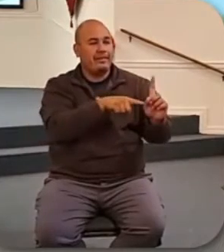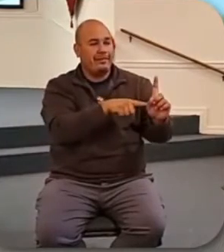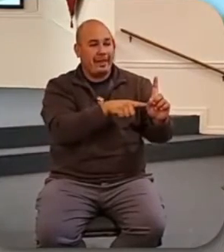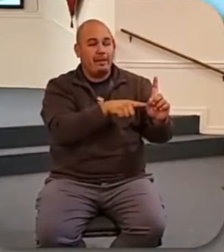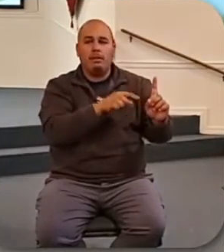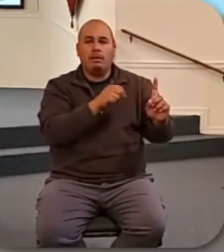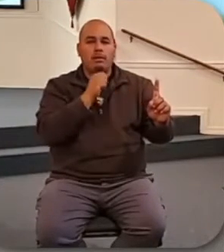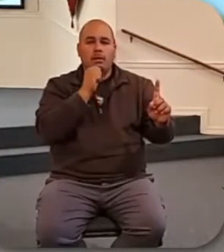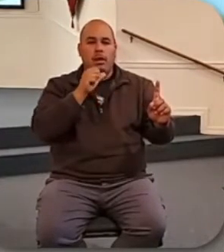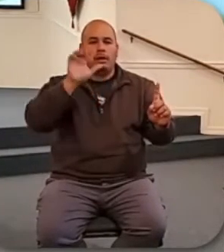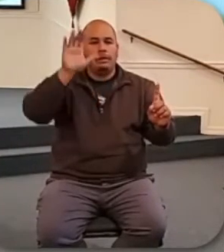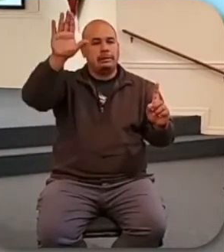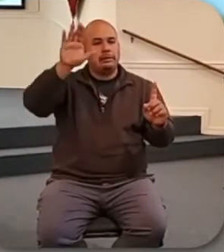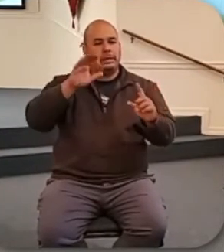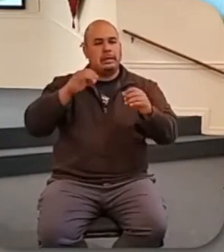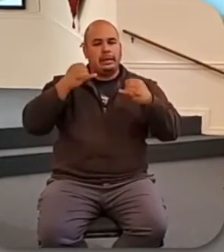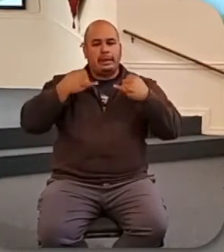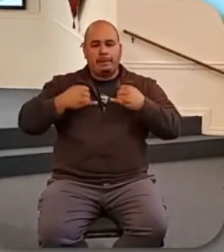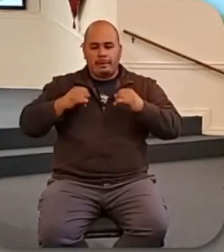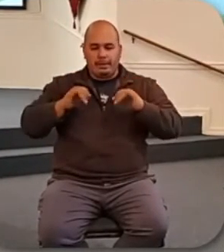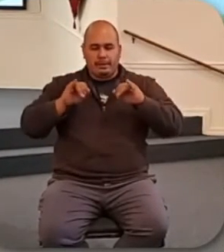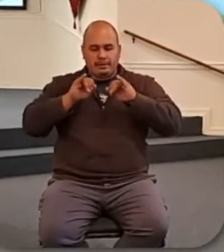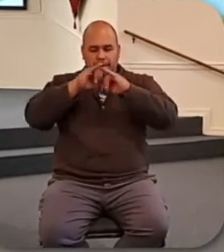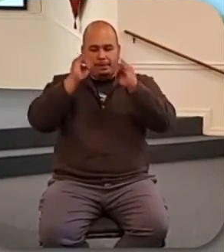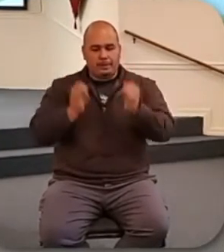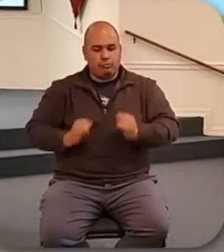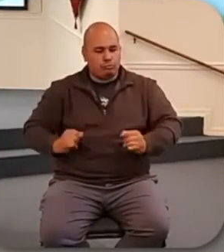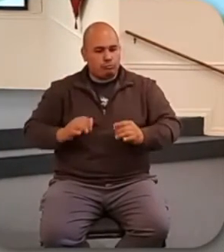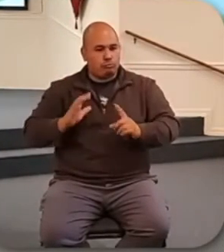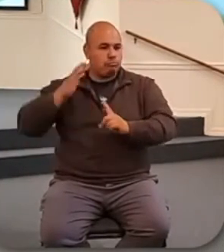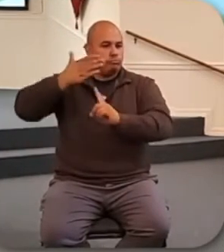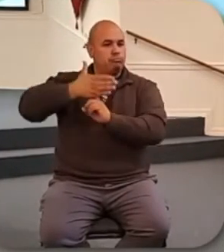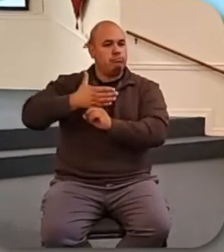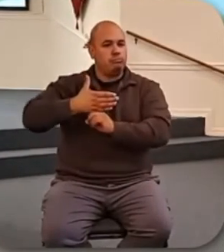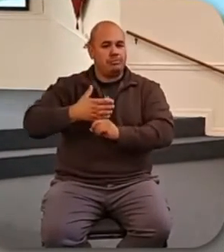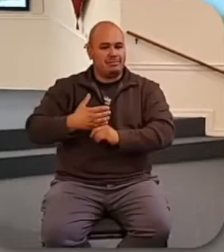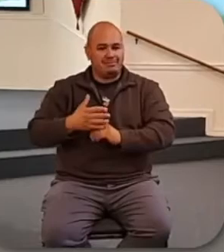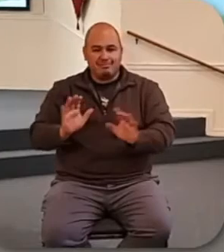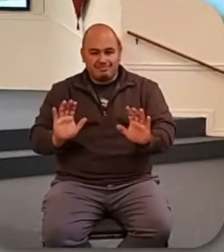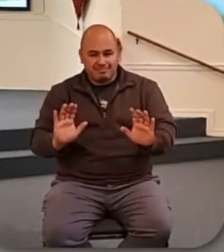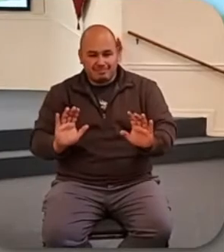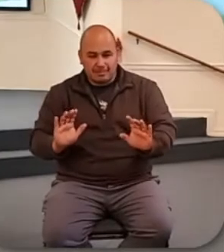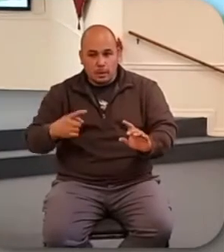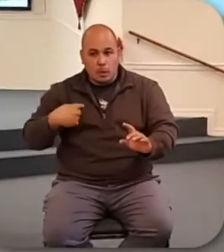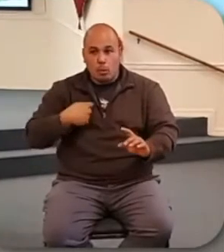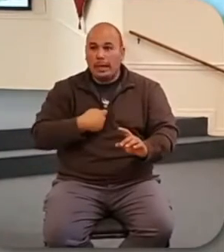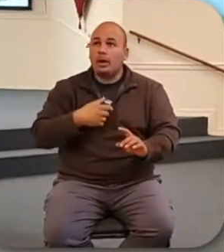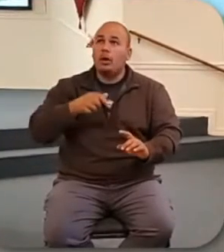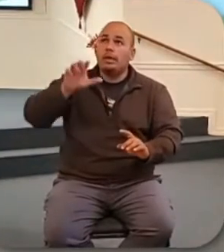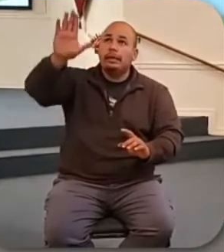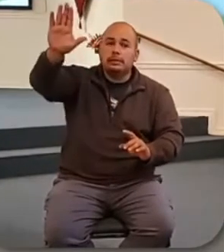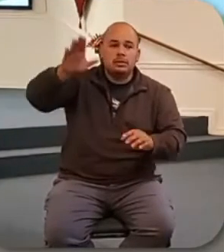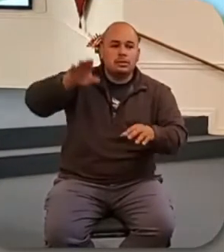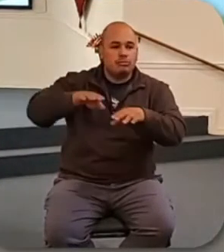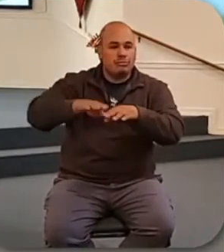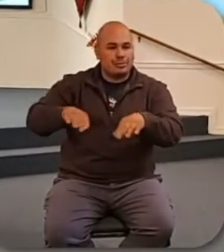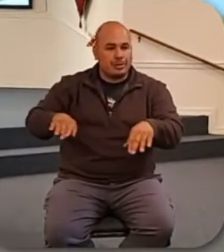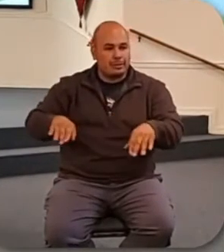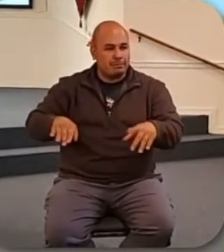We were created to be God's children, made in his image. And we're God's children in a way that the birds are not.